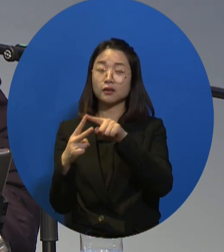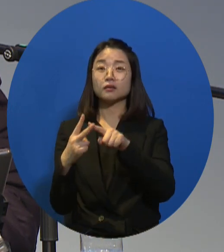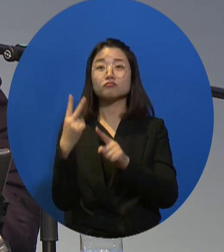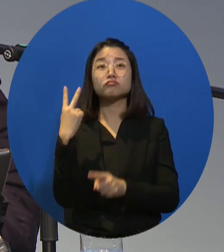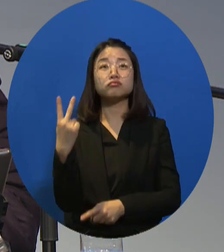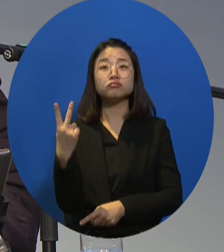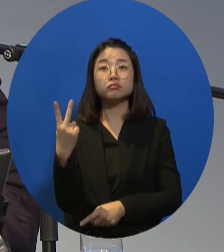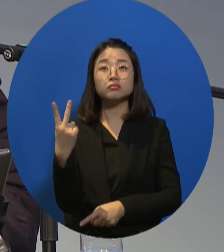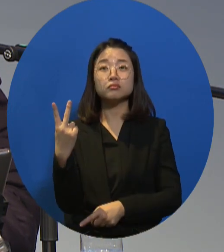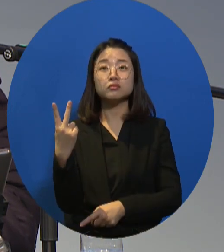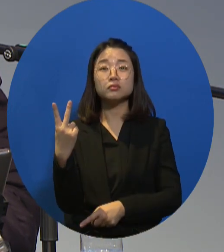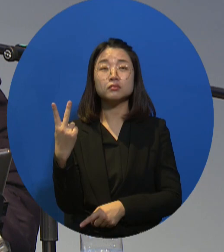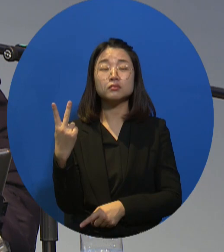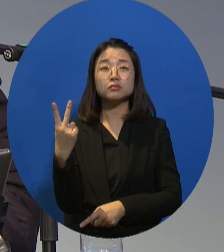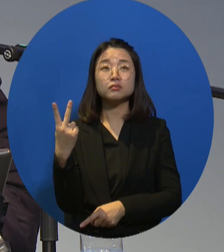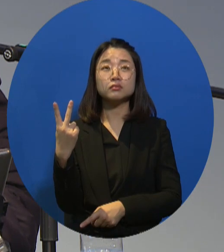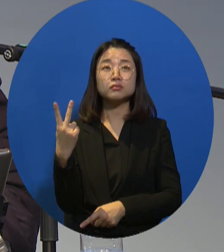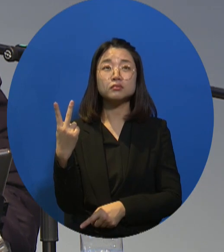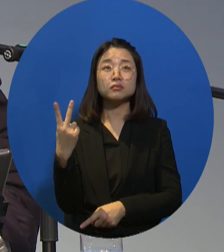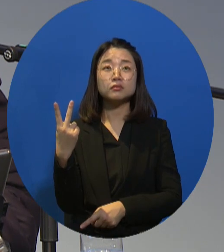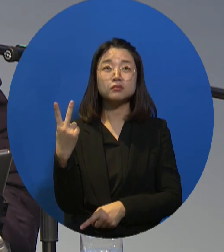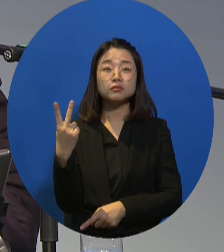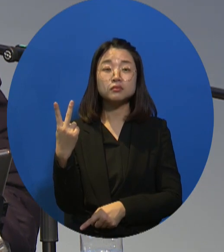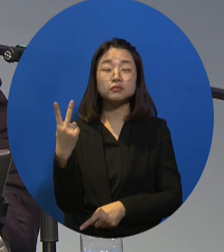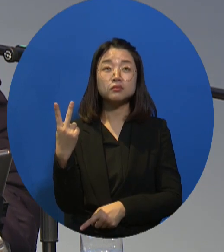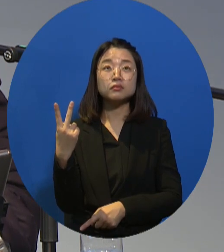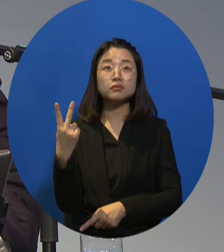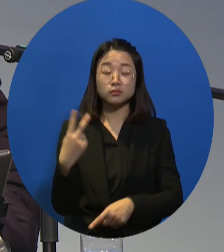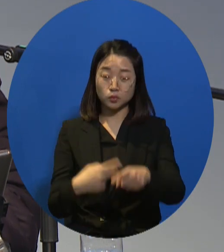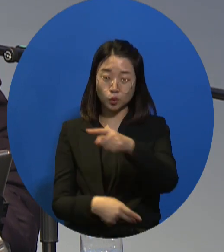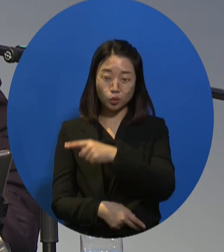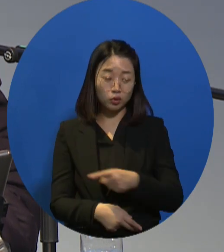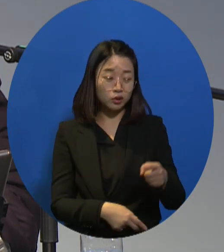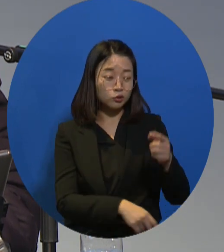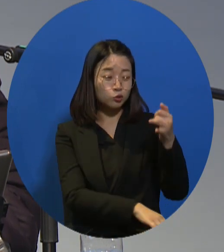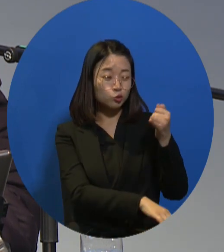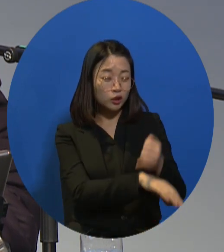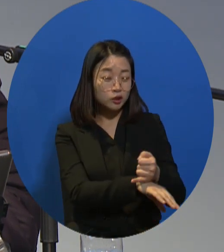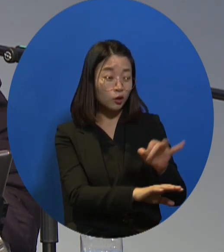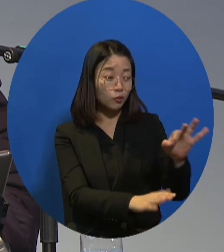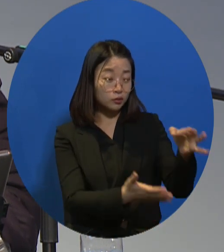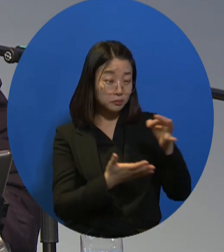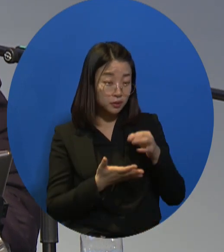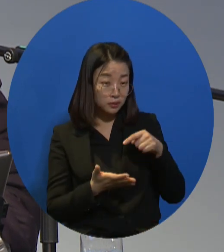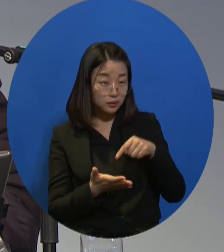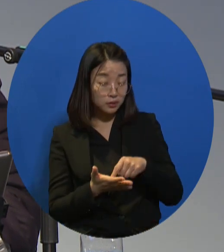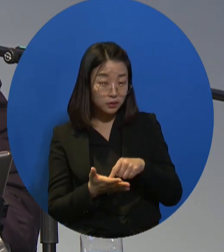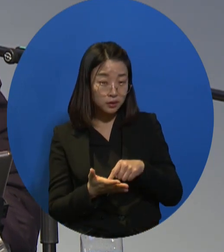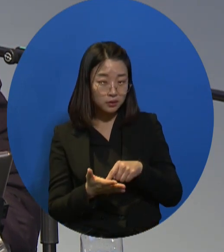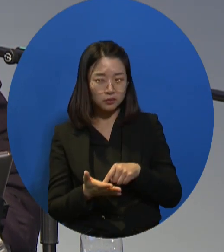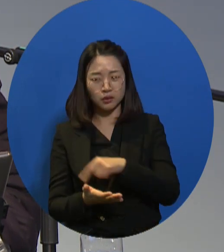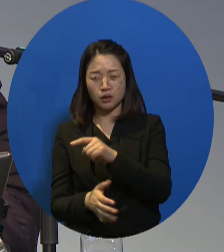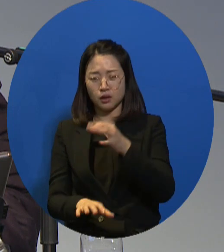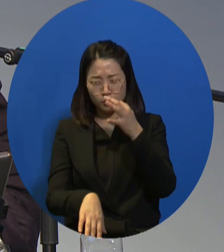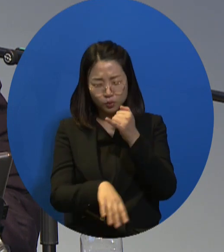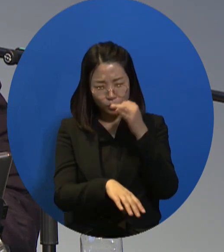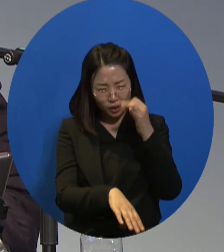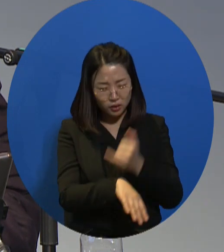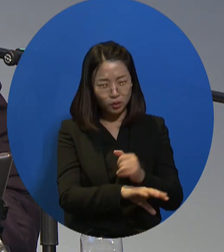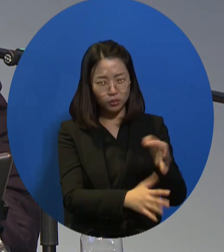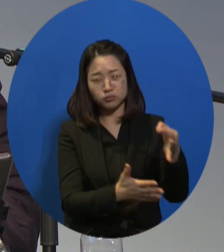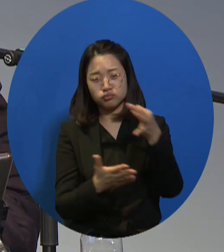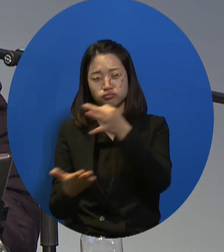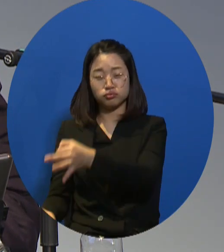-disabled persons were most disadvantaged in the labor market. And also there were many cases where